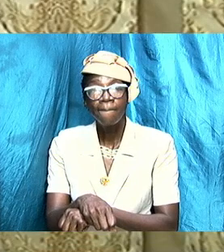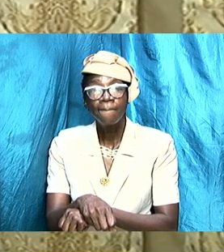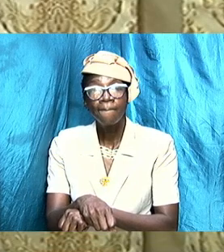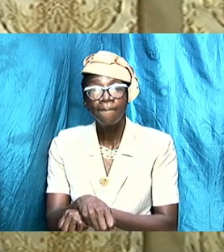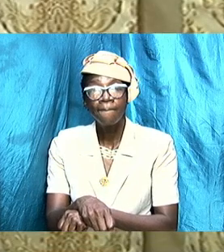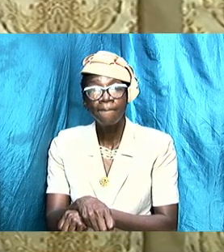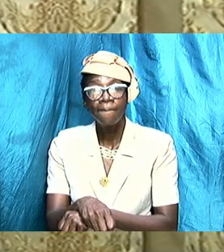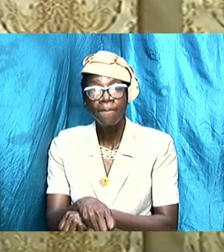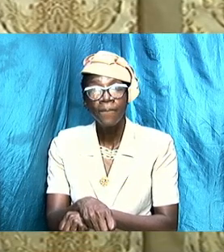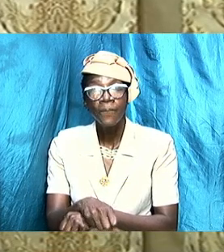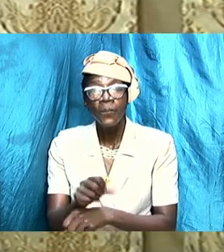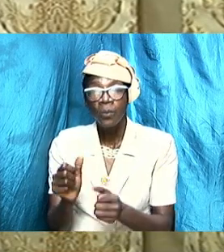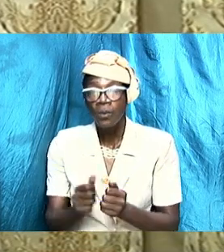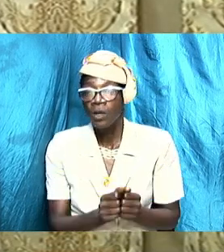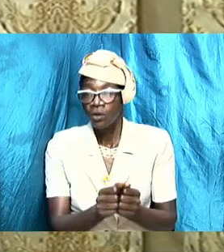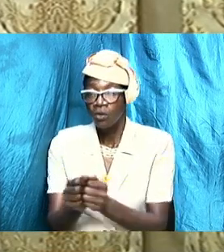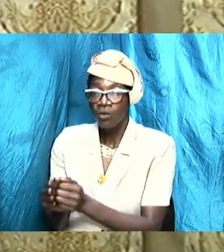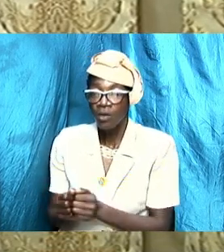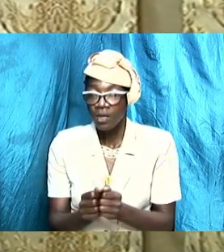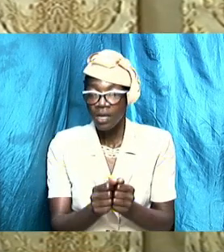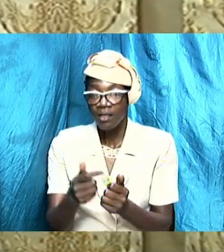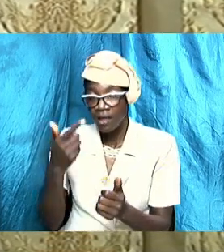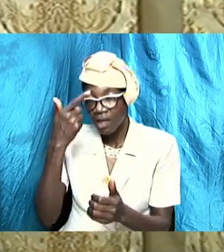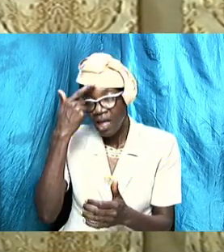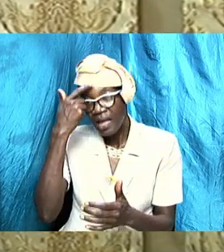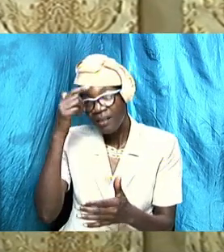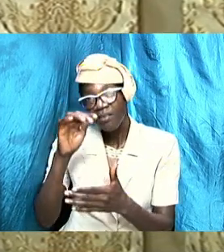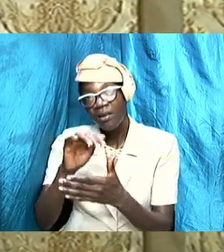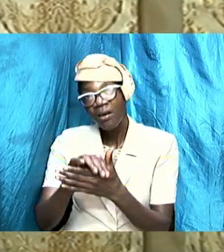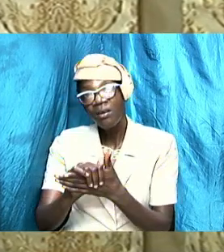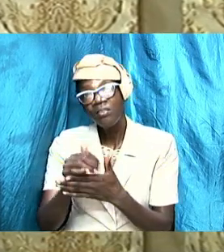and flow together as husband and wife